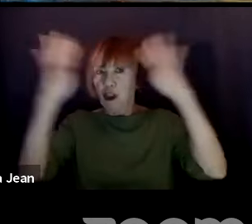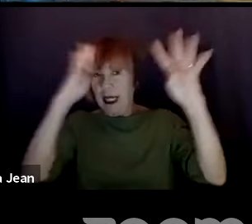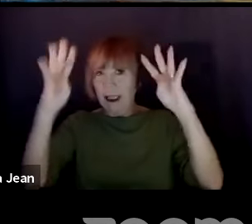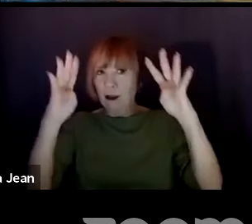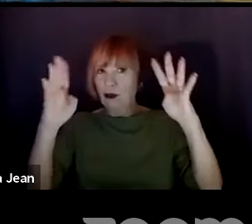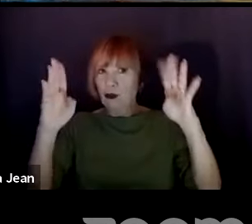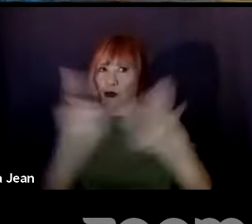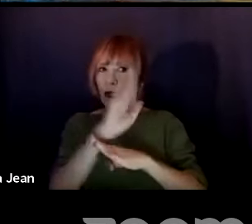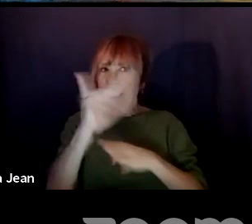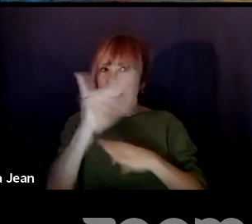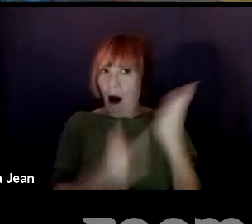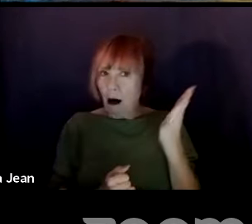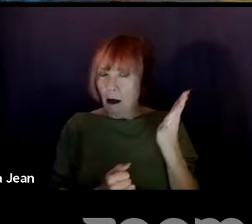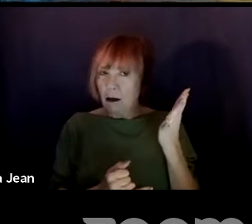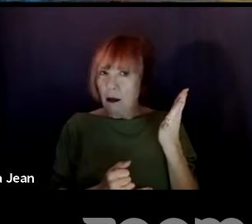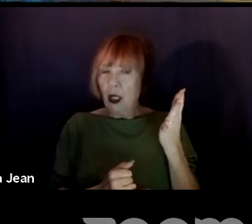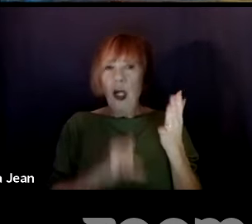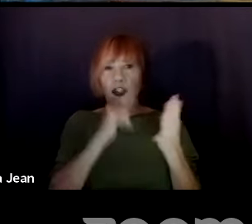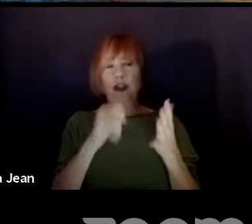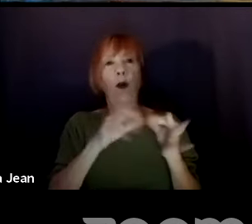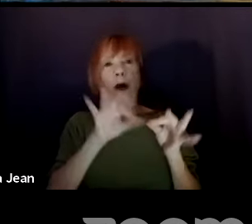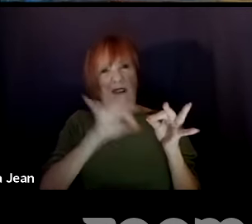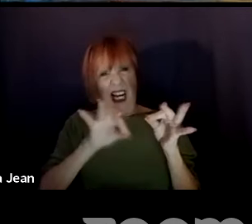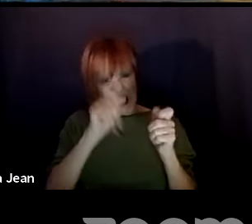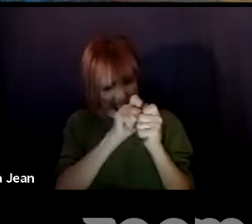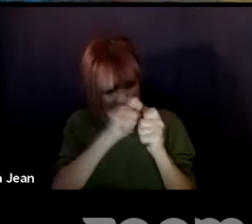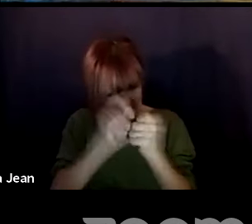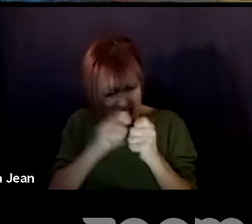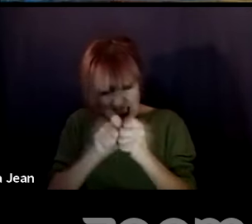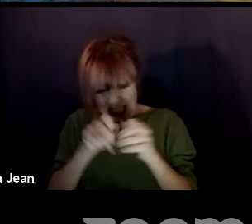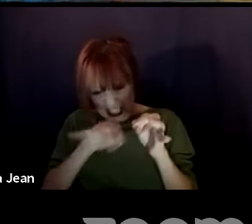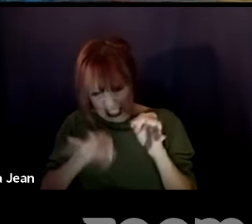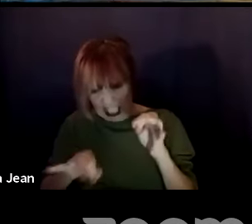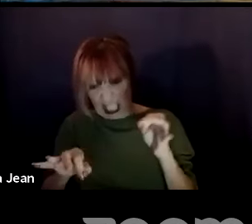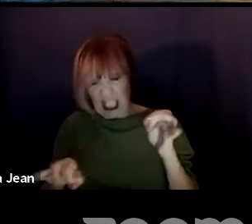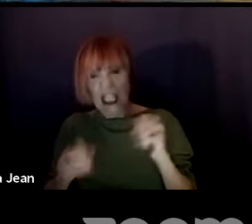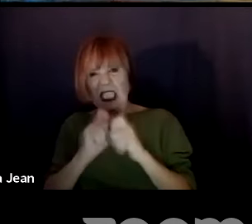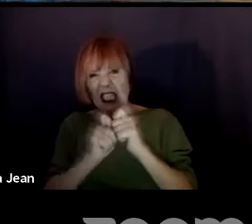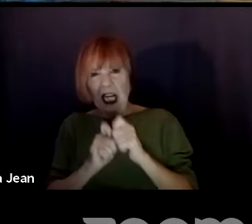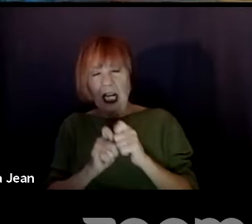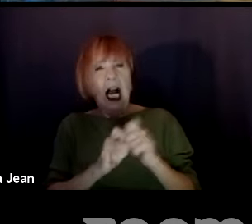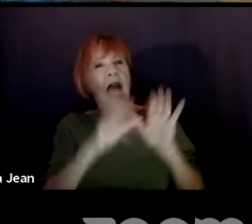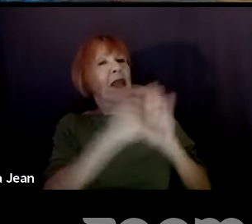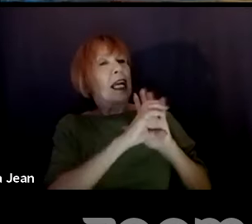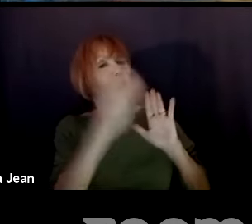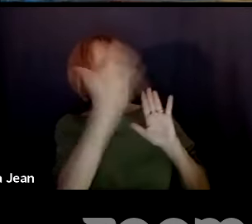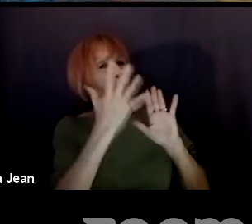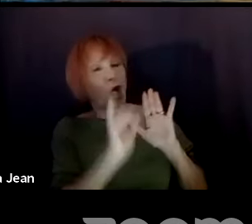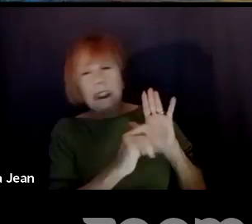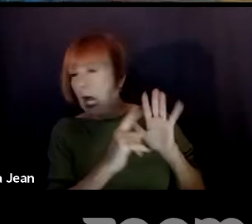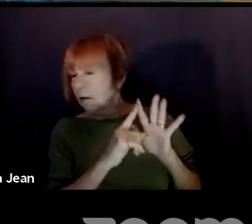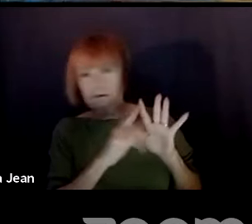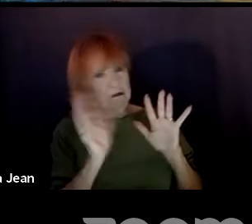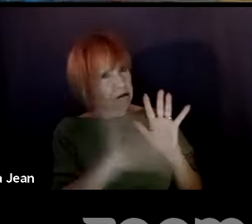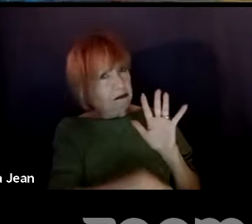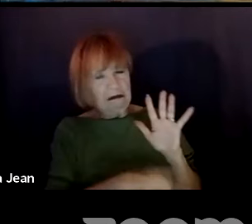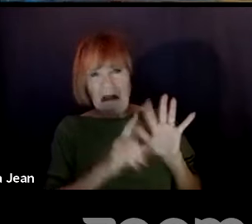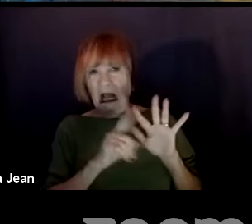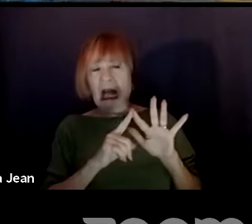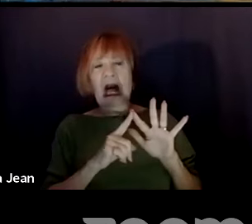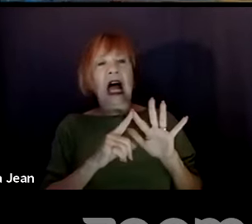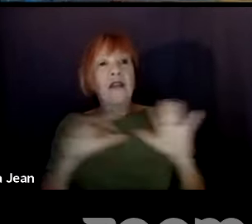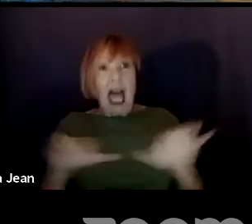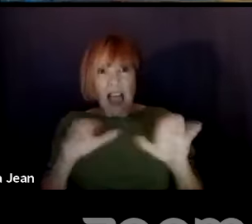So, you don't want to overwrite the description of what happens. You don't want to overwrite what a character looks like. You don't want to overwrite what the actions are.